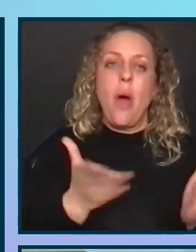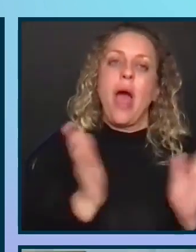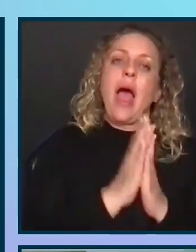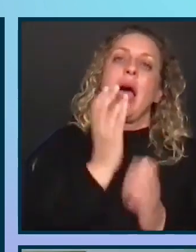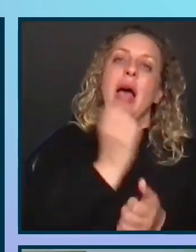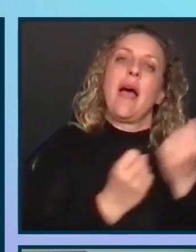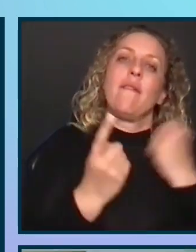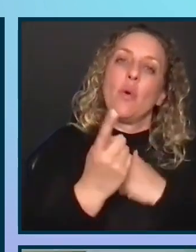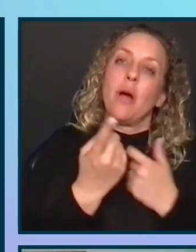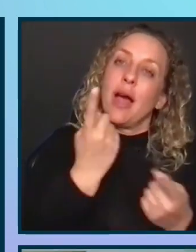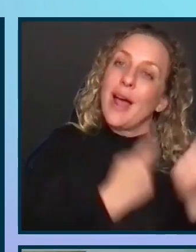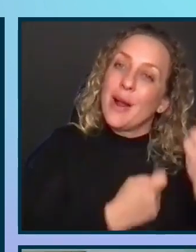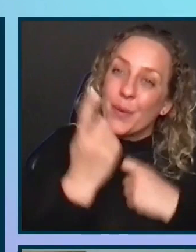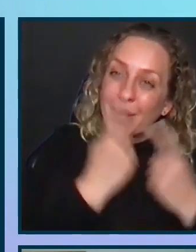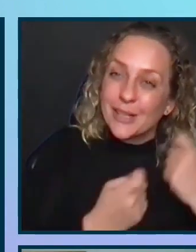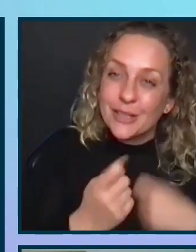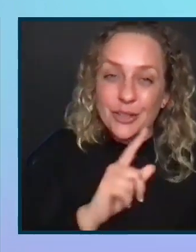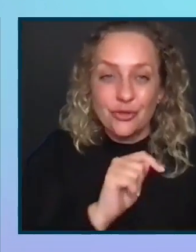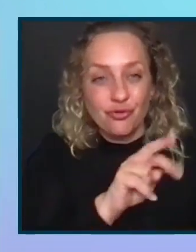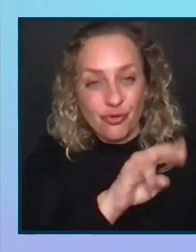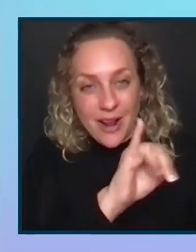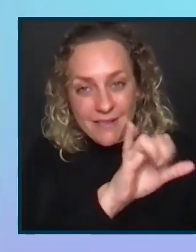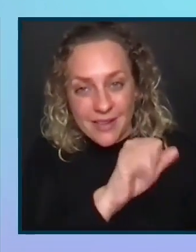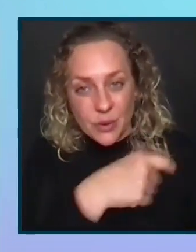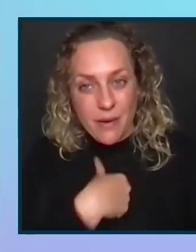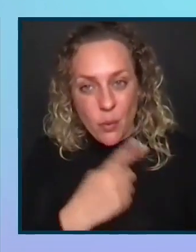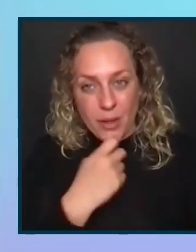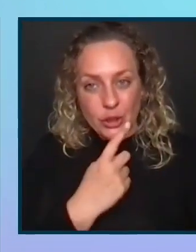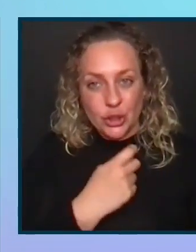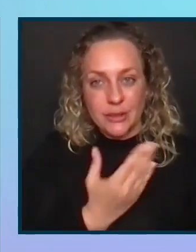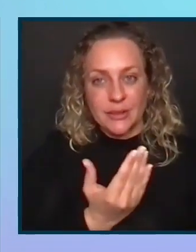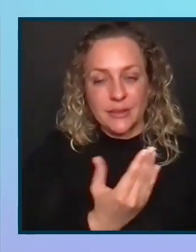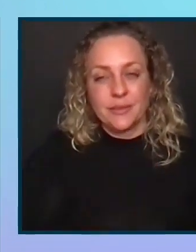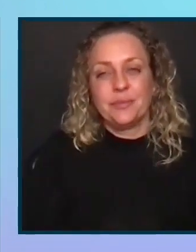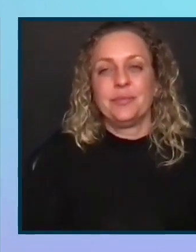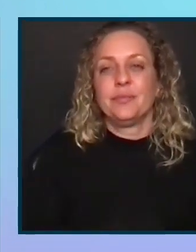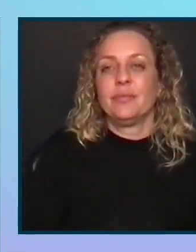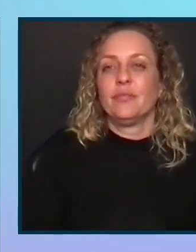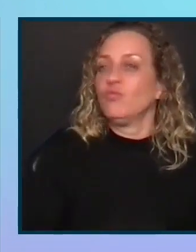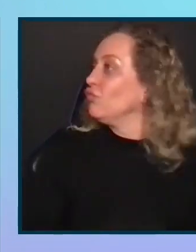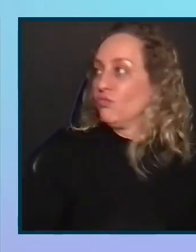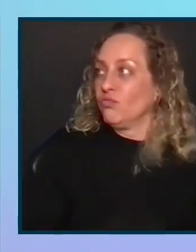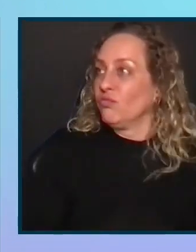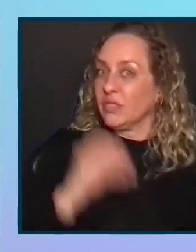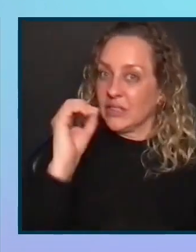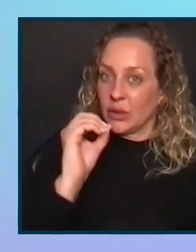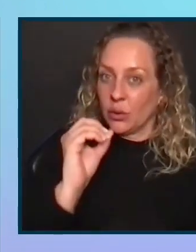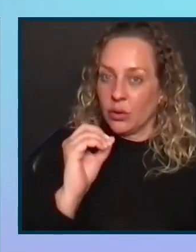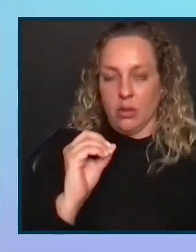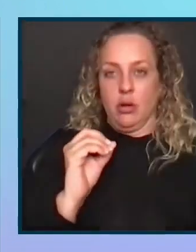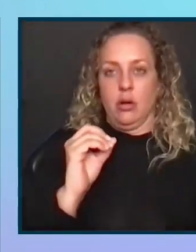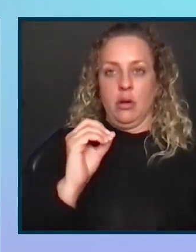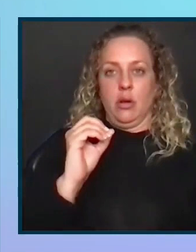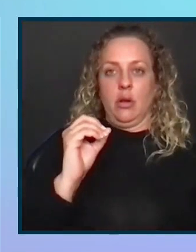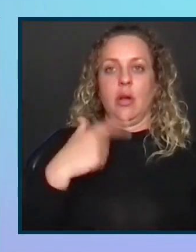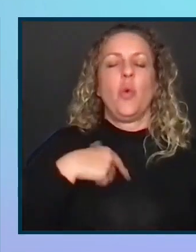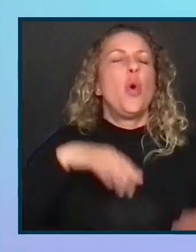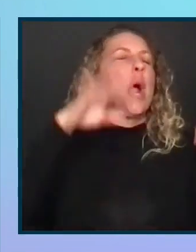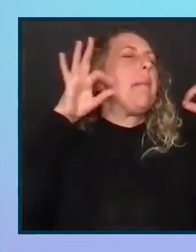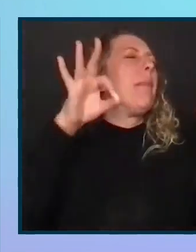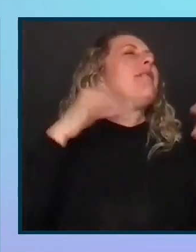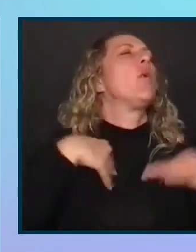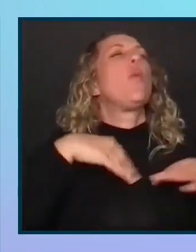is there any questions? Travis, did we get some questions for us? No, zero. No, just kidding.